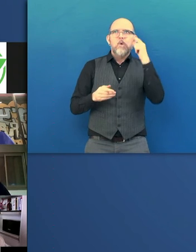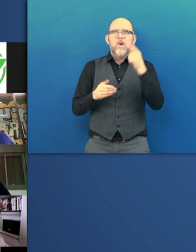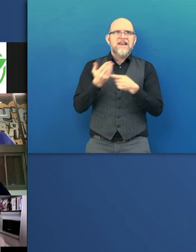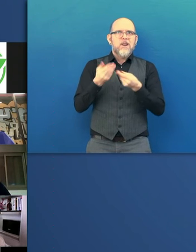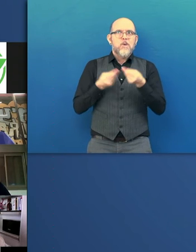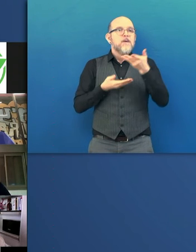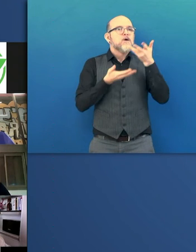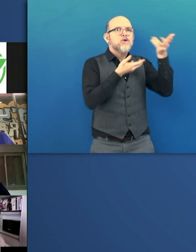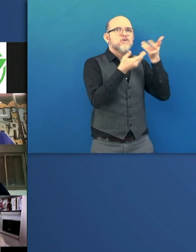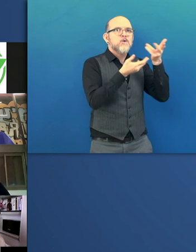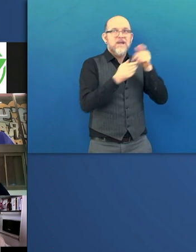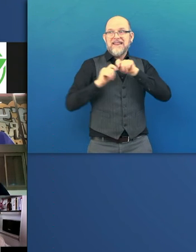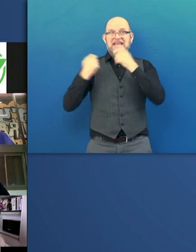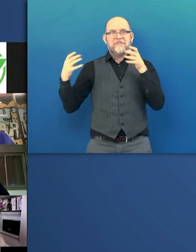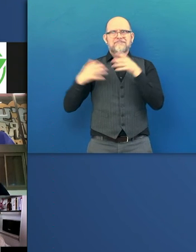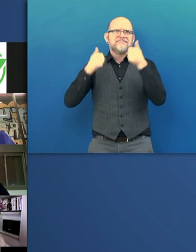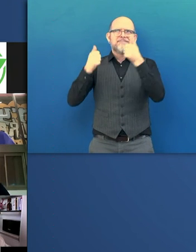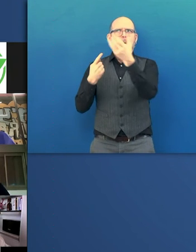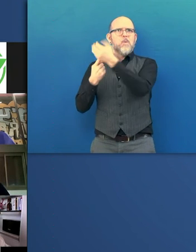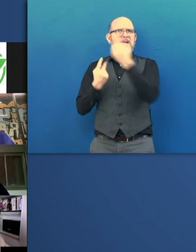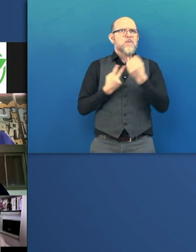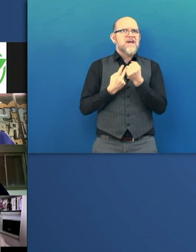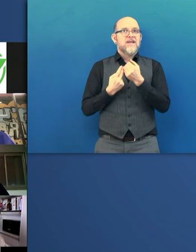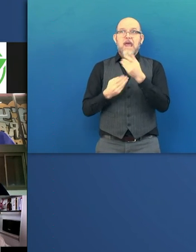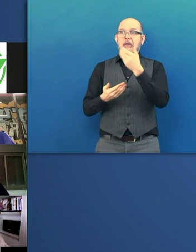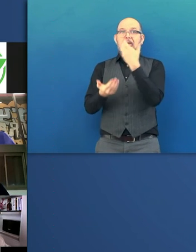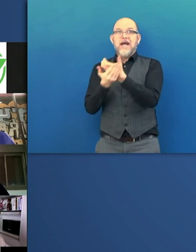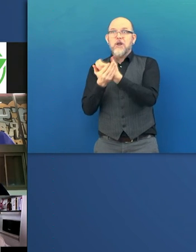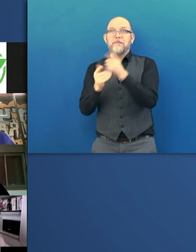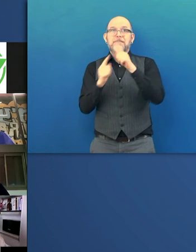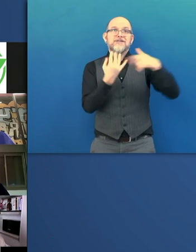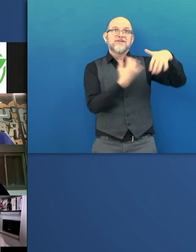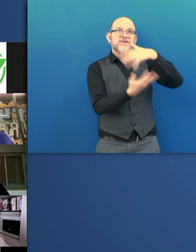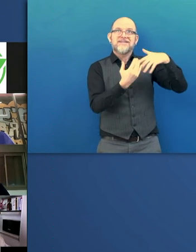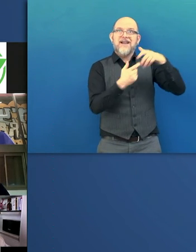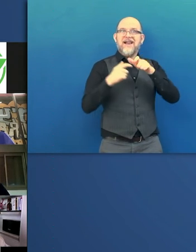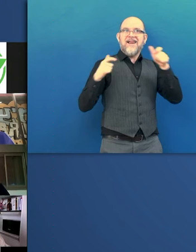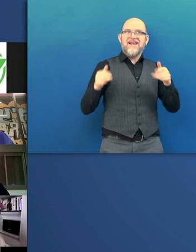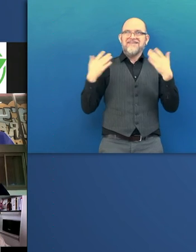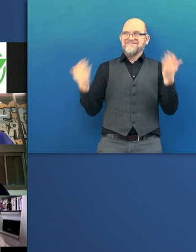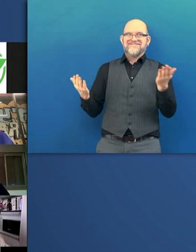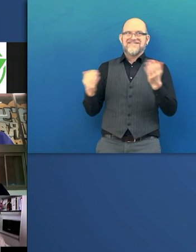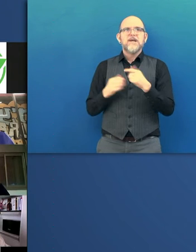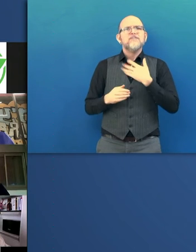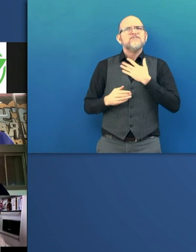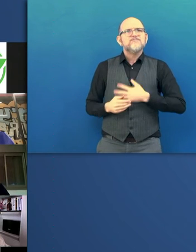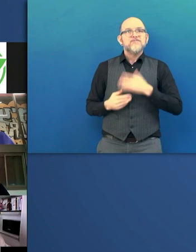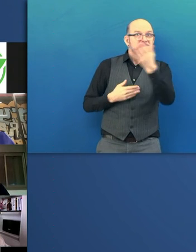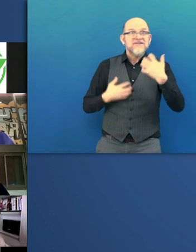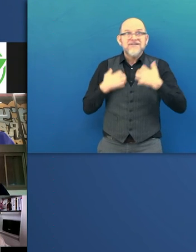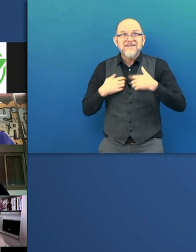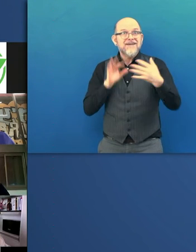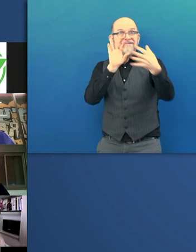bottom line, double advantage, both economic and social value. And we would love for you to come reach out, partner,